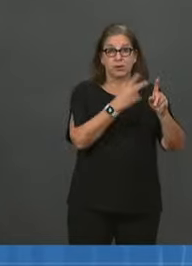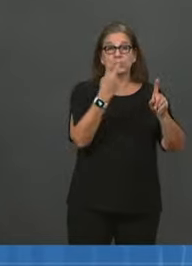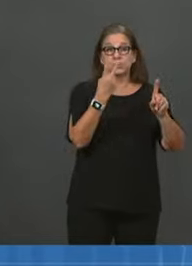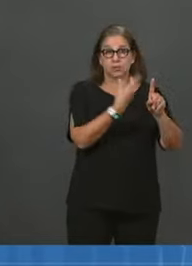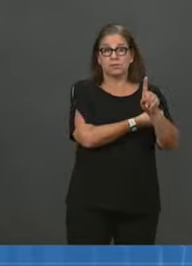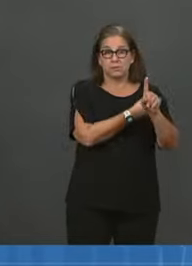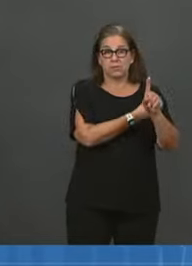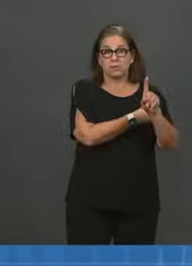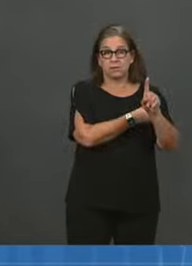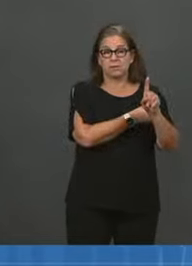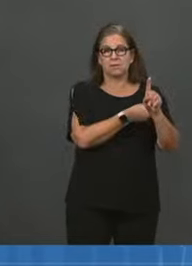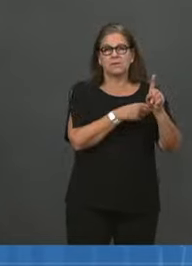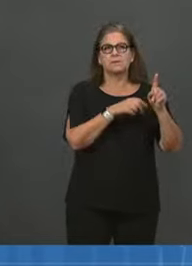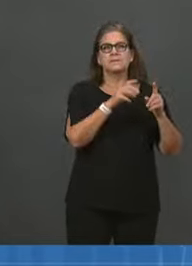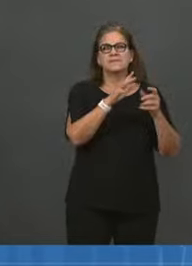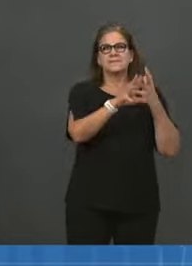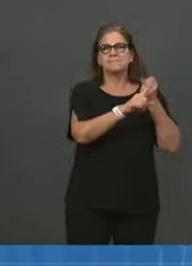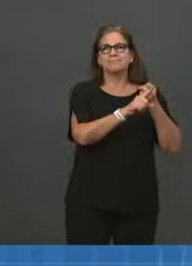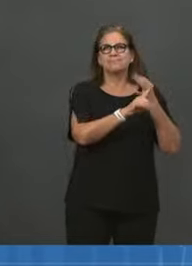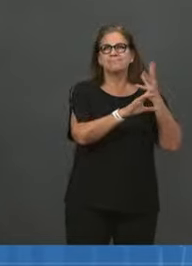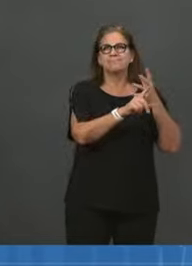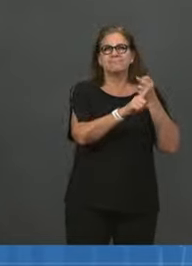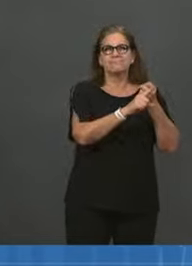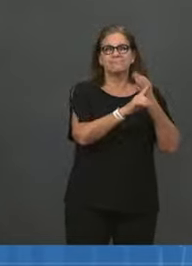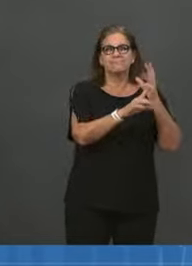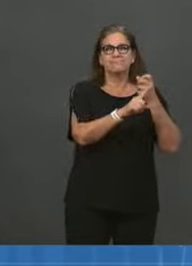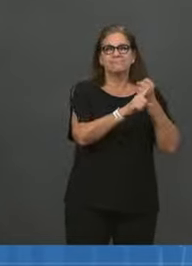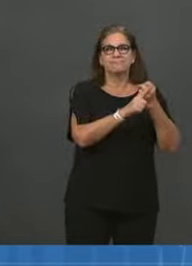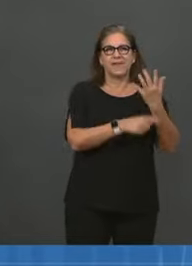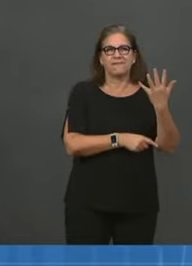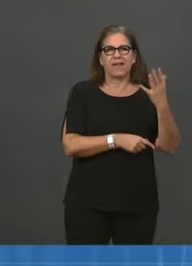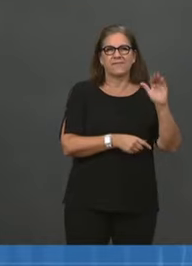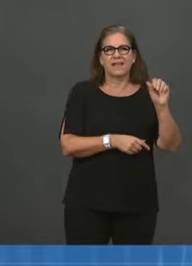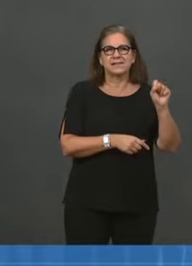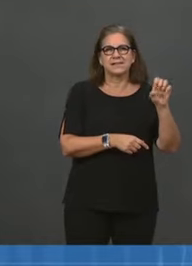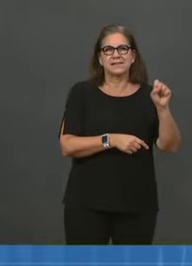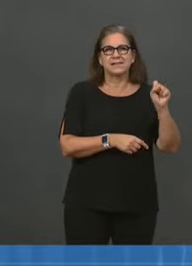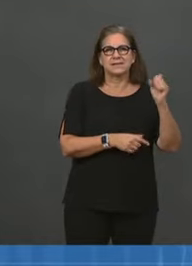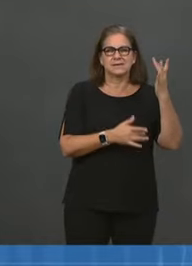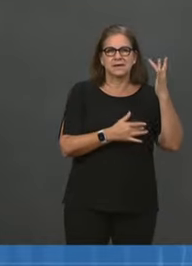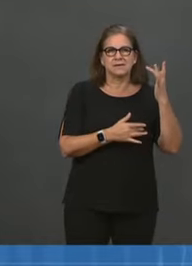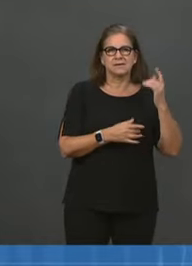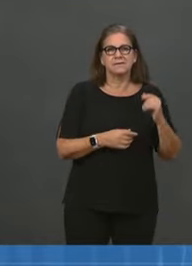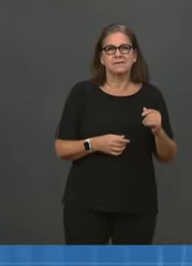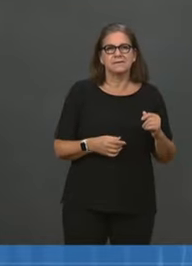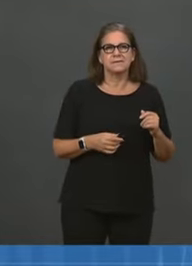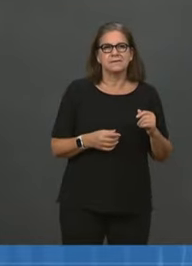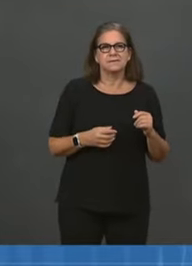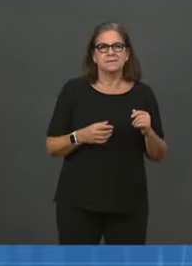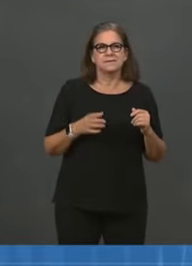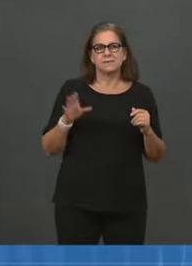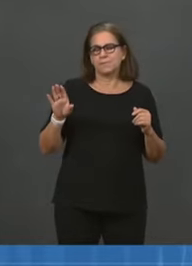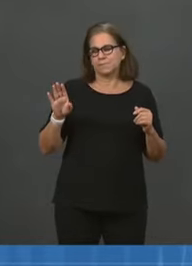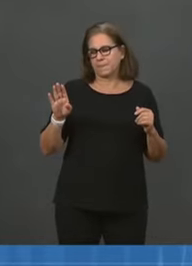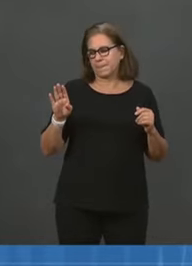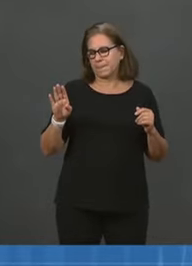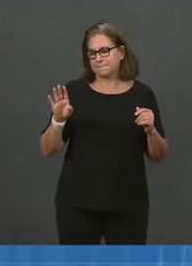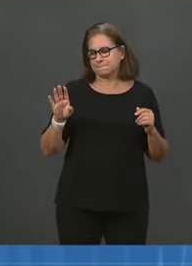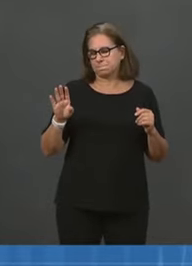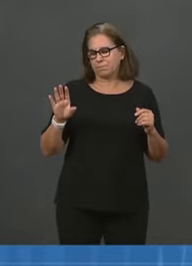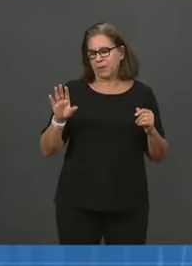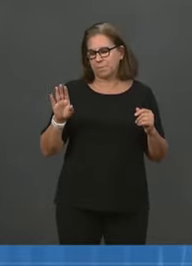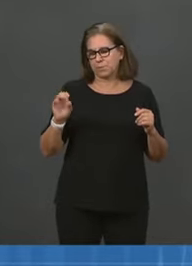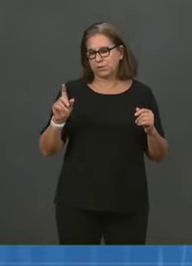cases in the non-booster group, again, with a very favorable safety profile. Back to you,